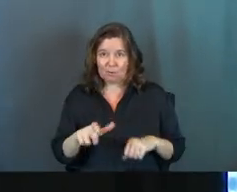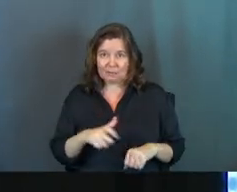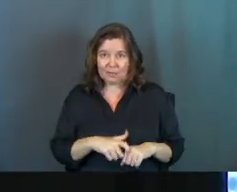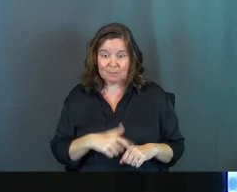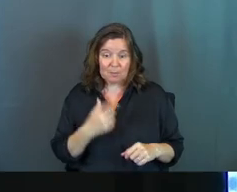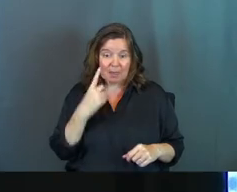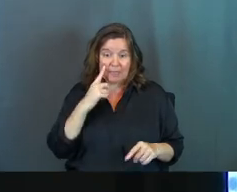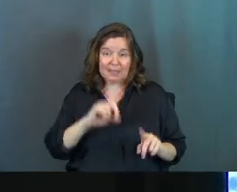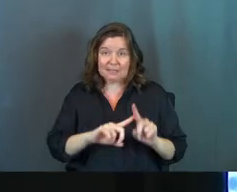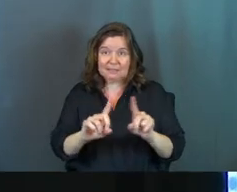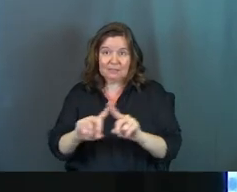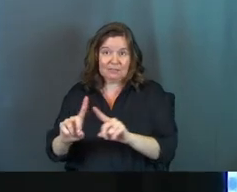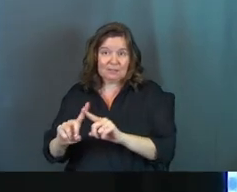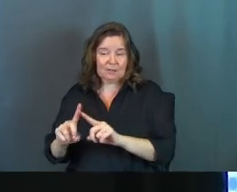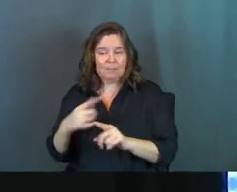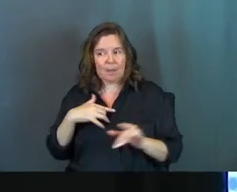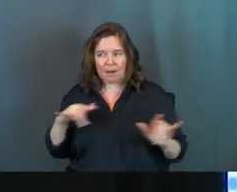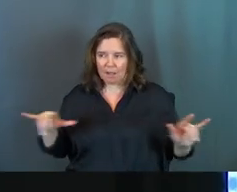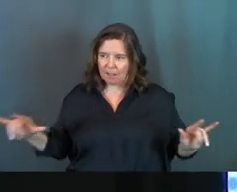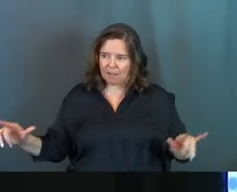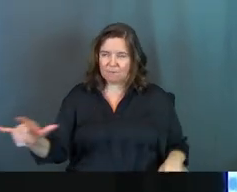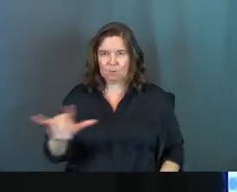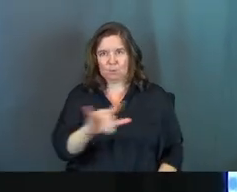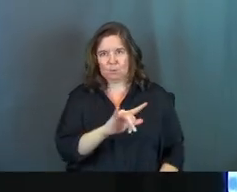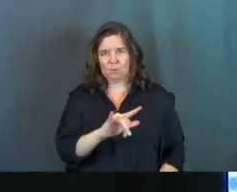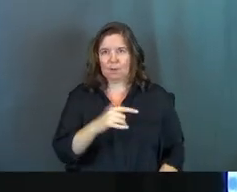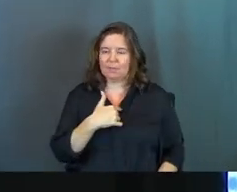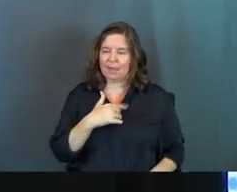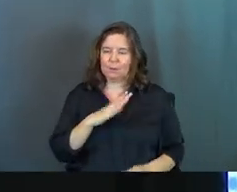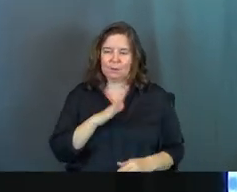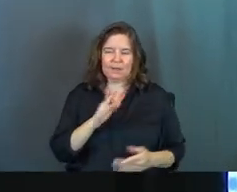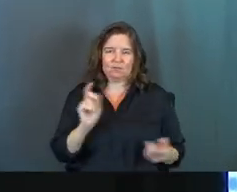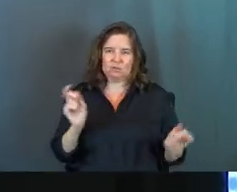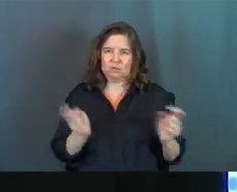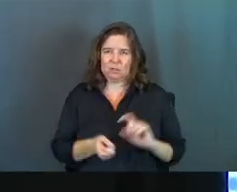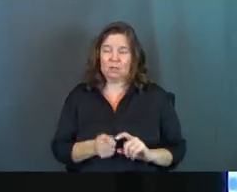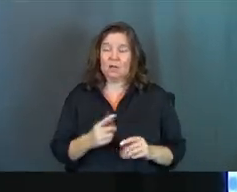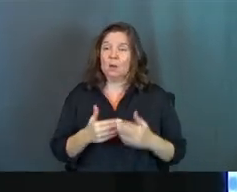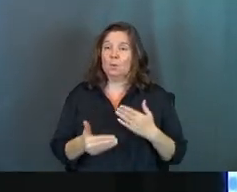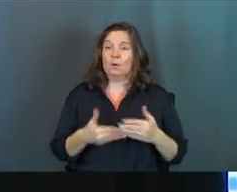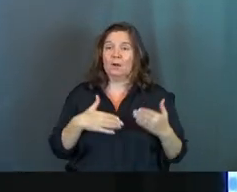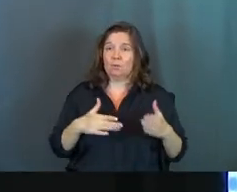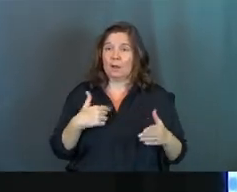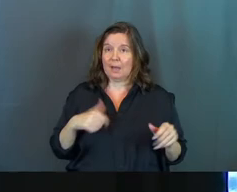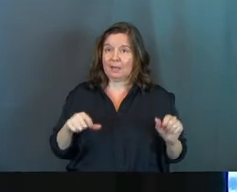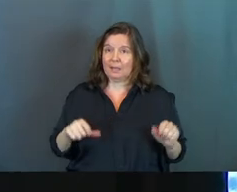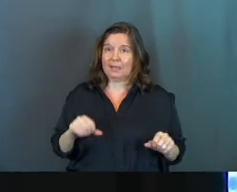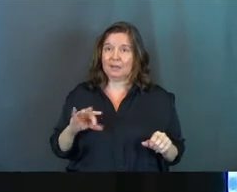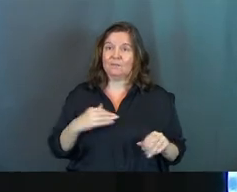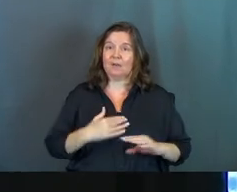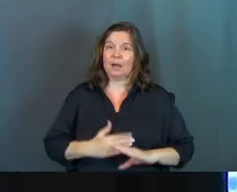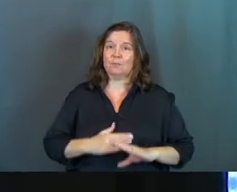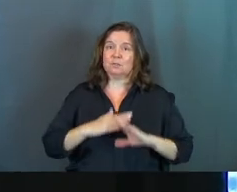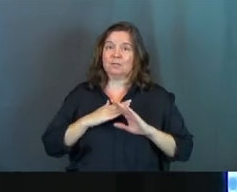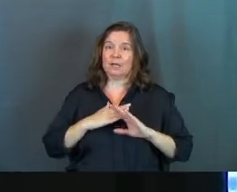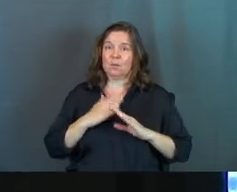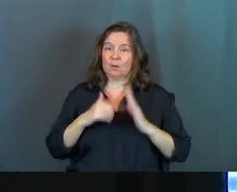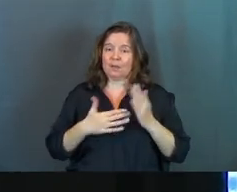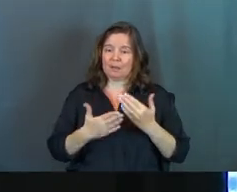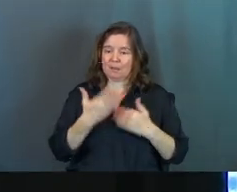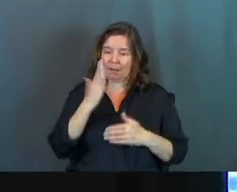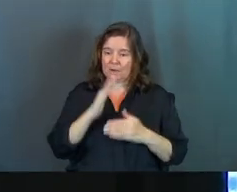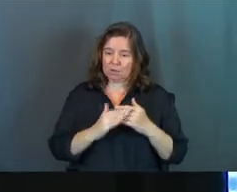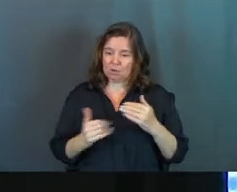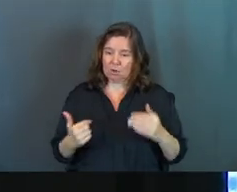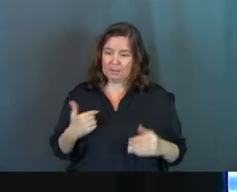think differently, but I love you no matter what. And that'll never change. And in whatever way I can, as long as I'm protecting what God has